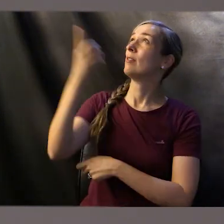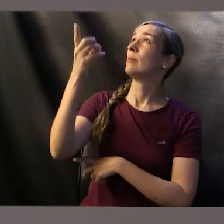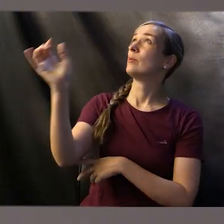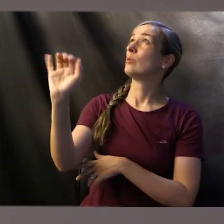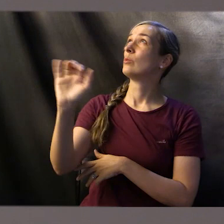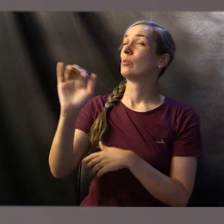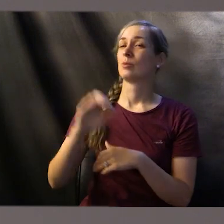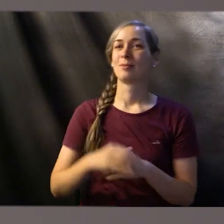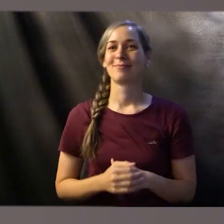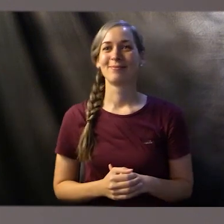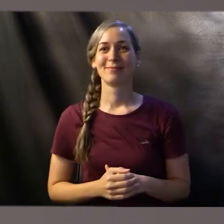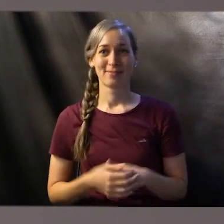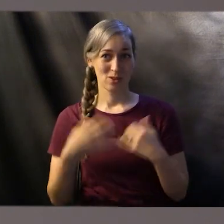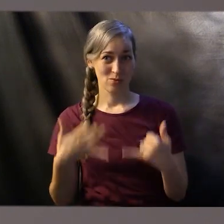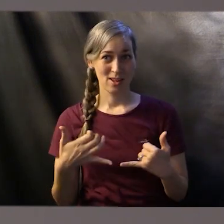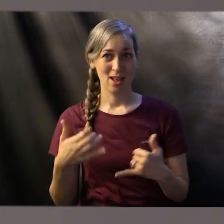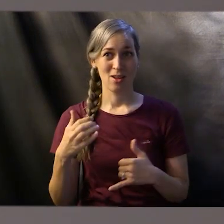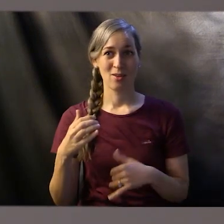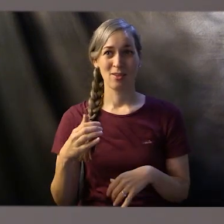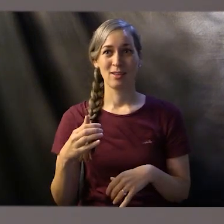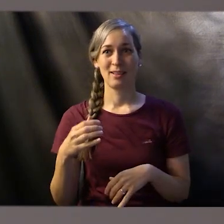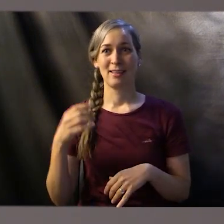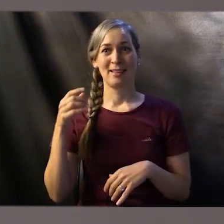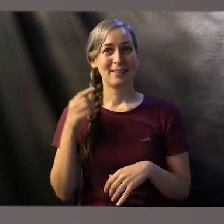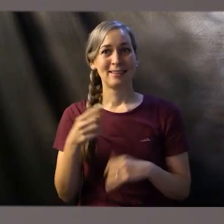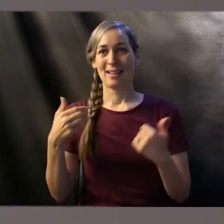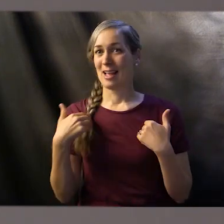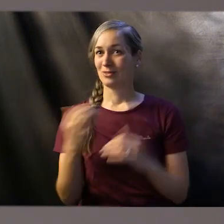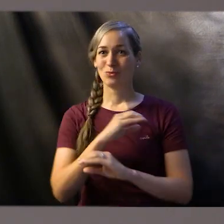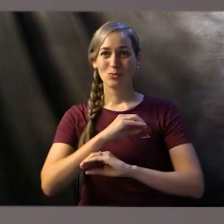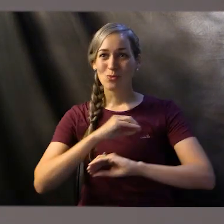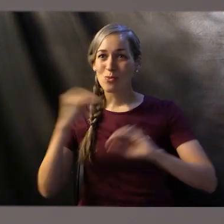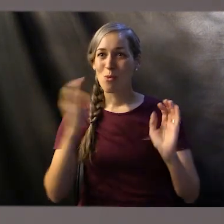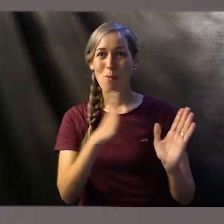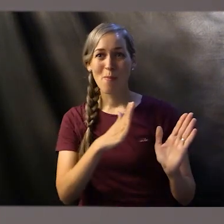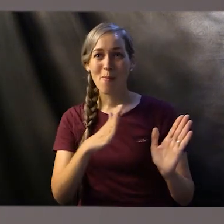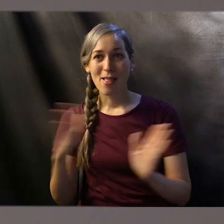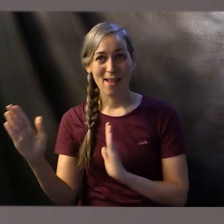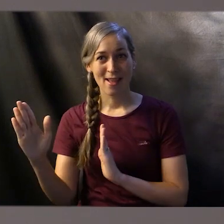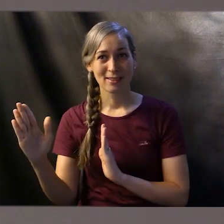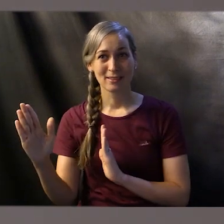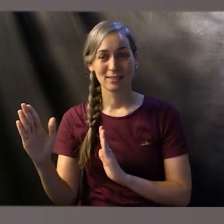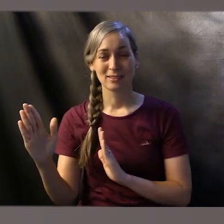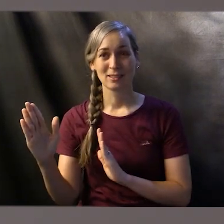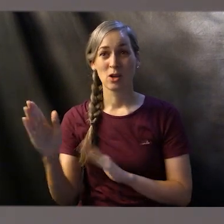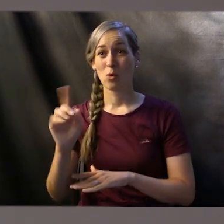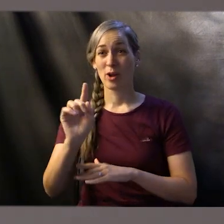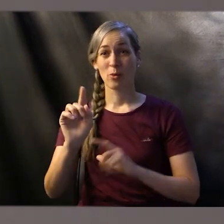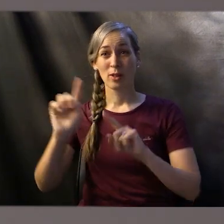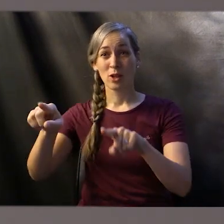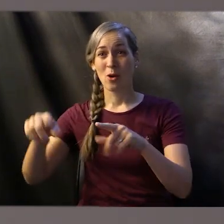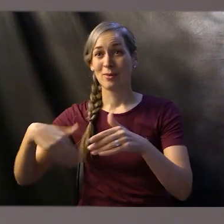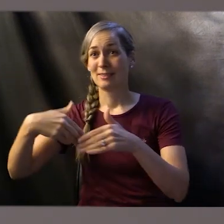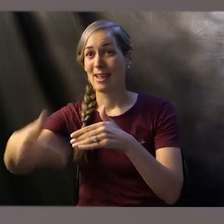Right now, Caleb has no plans for a destination after he lives here at Sunset, but